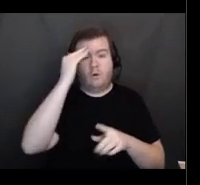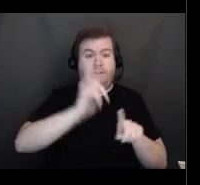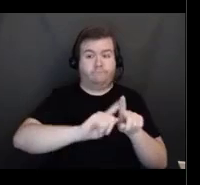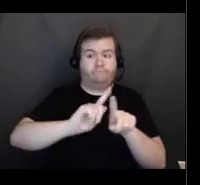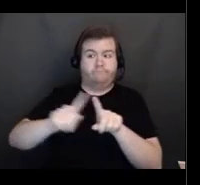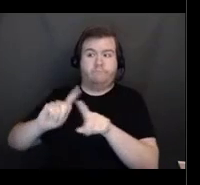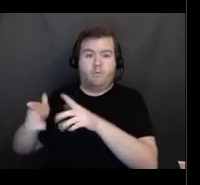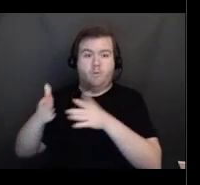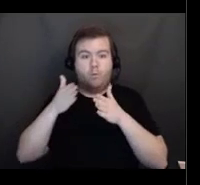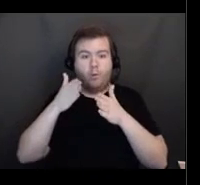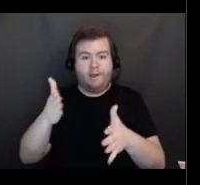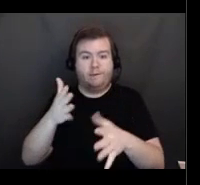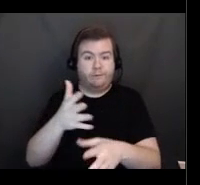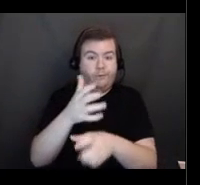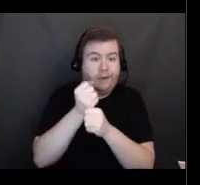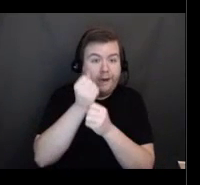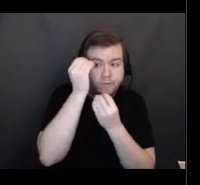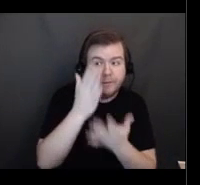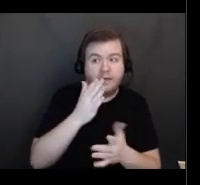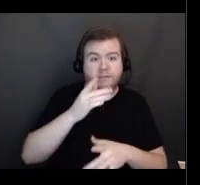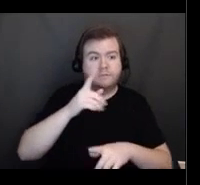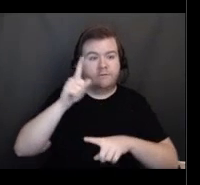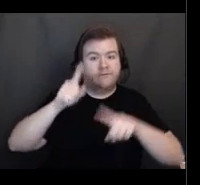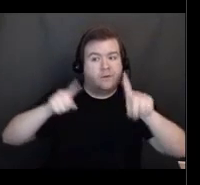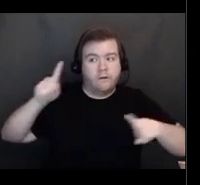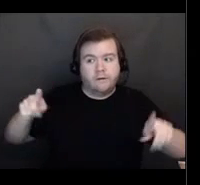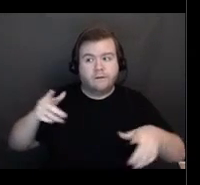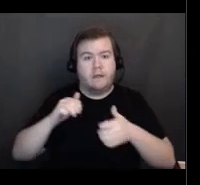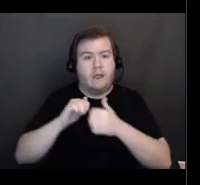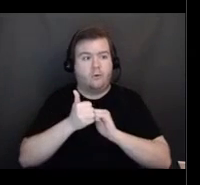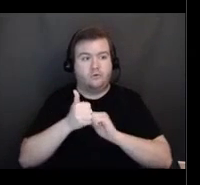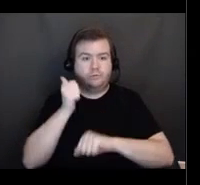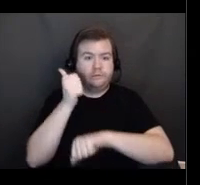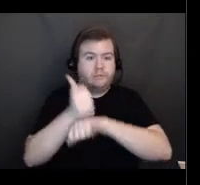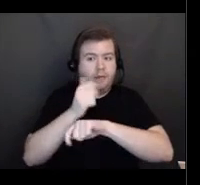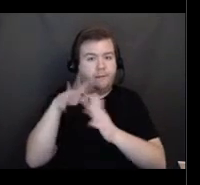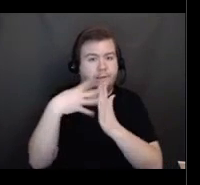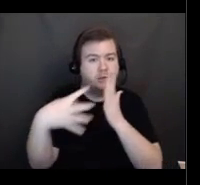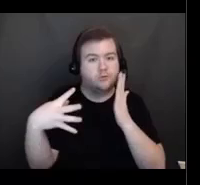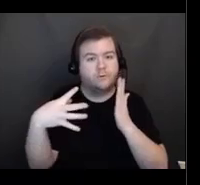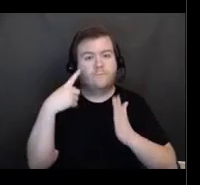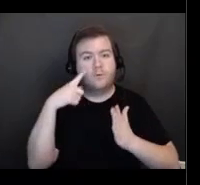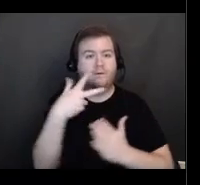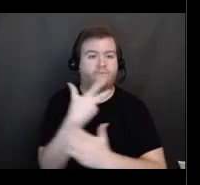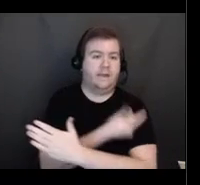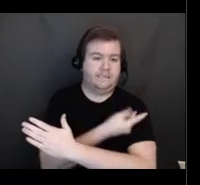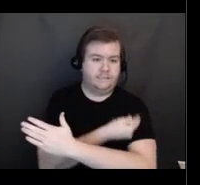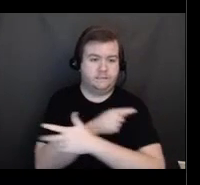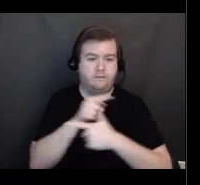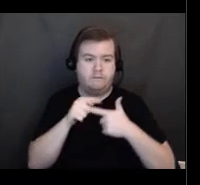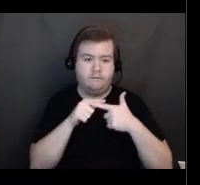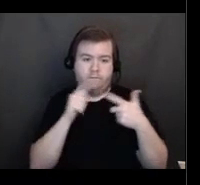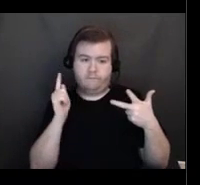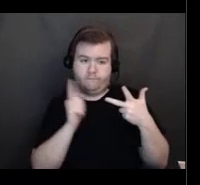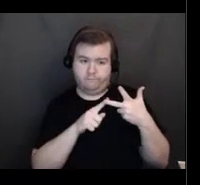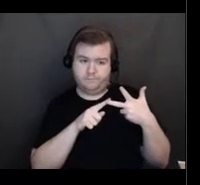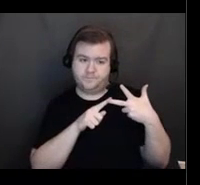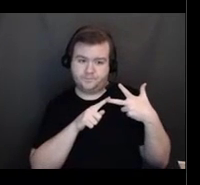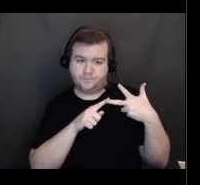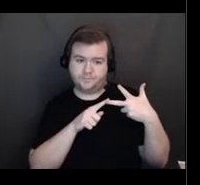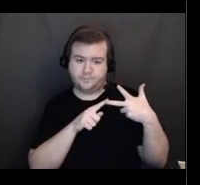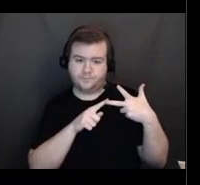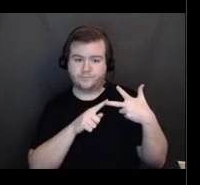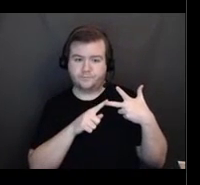for that and various ways for folks to get scheduled for a vaccine. You will direct